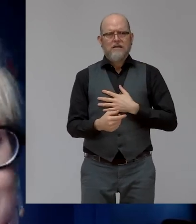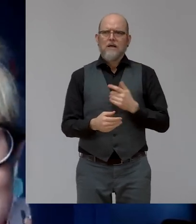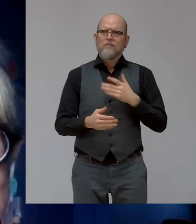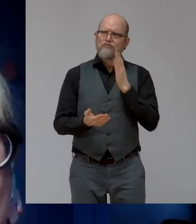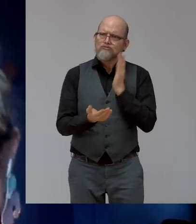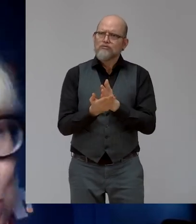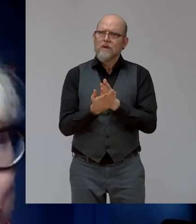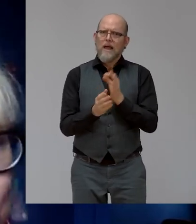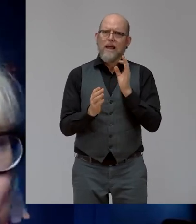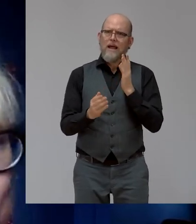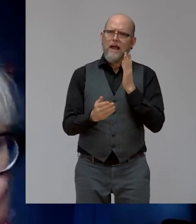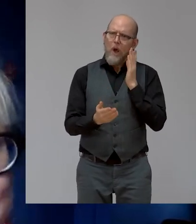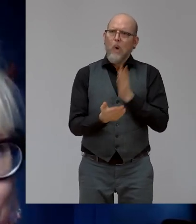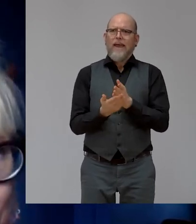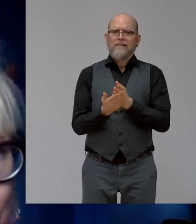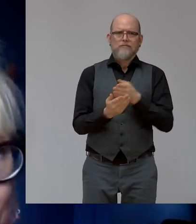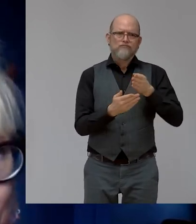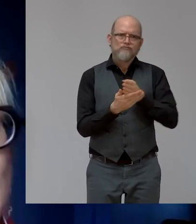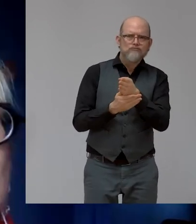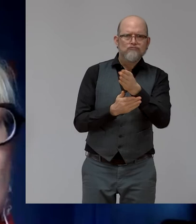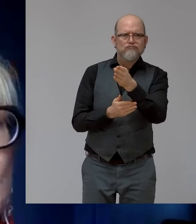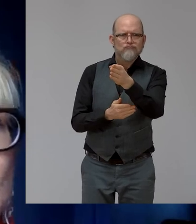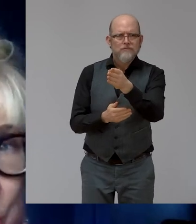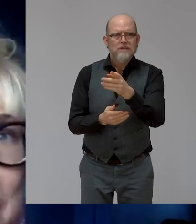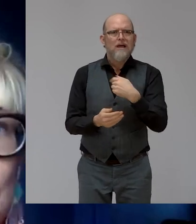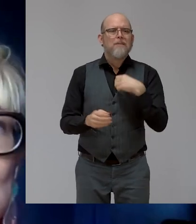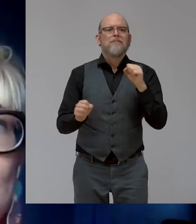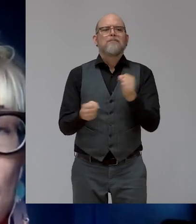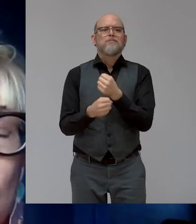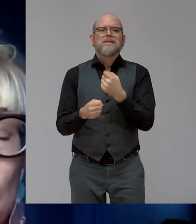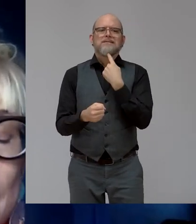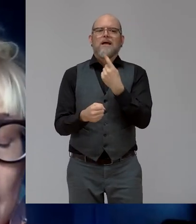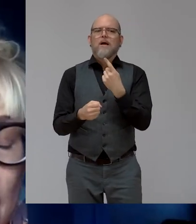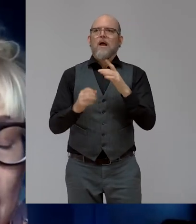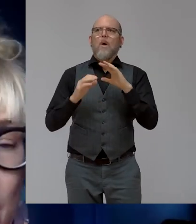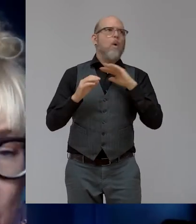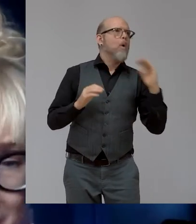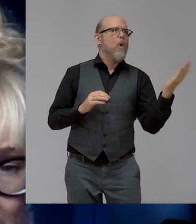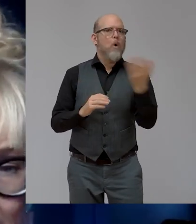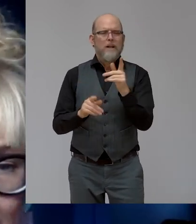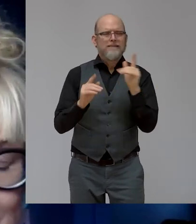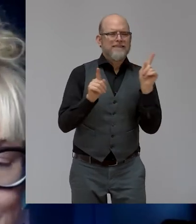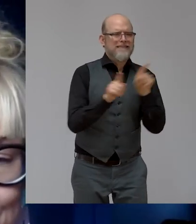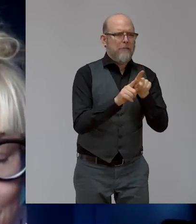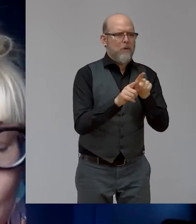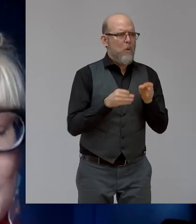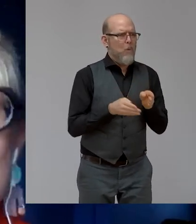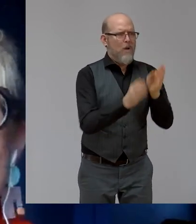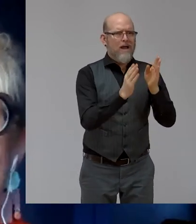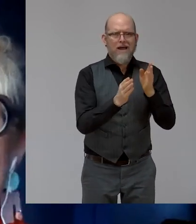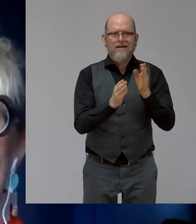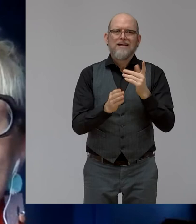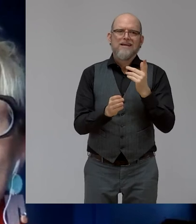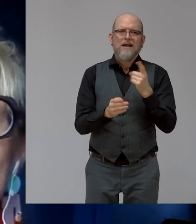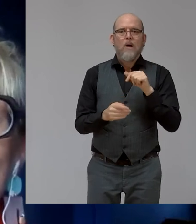will not be uniform across the globe. Another piece of feedback our companies are saying is, okay,